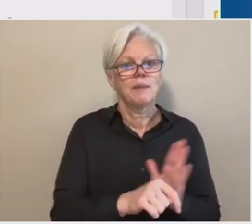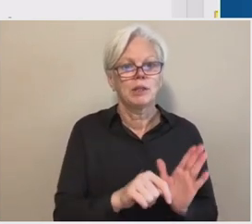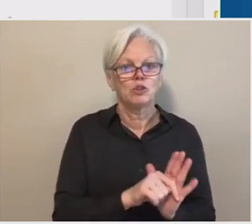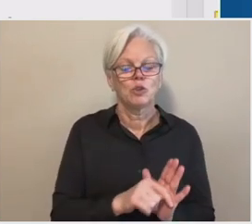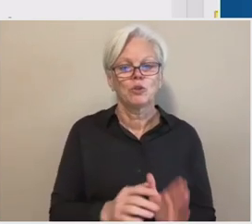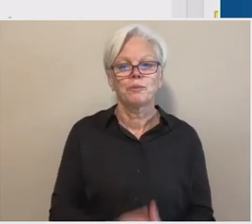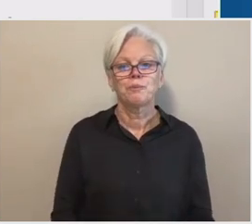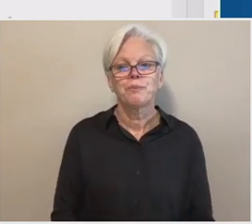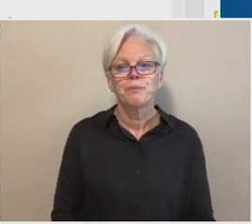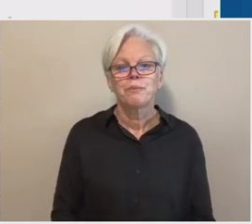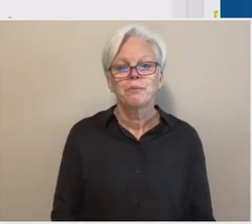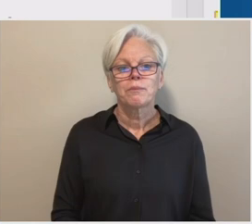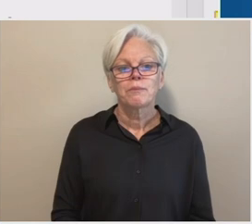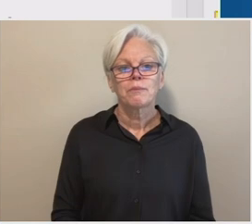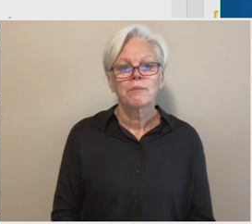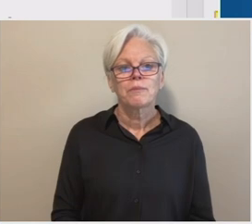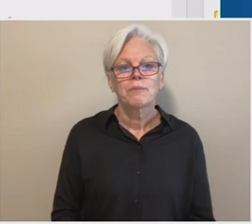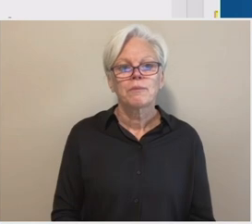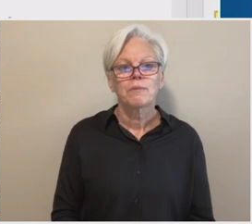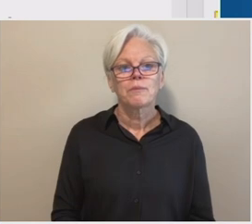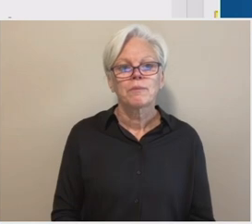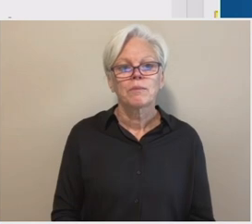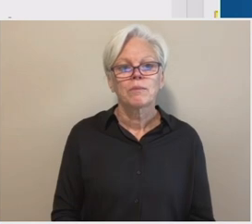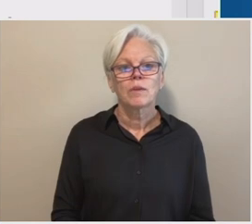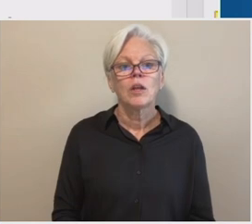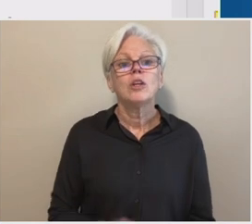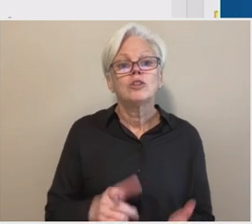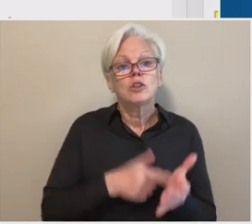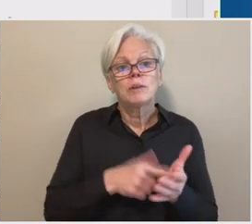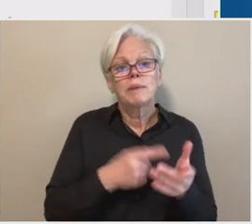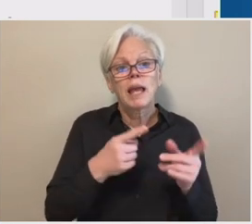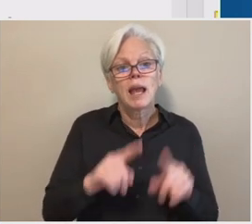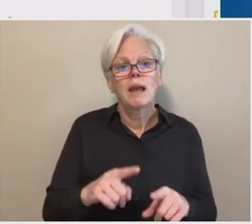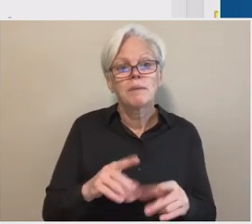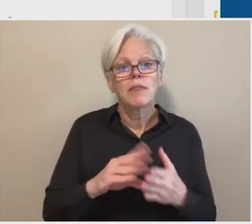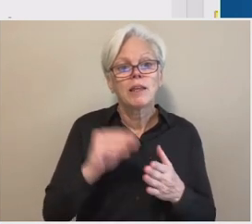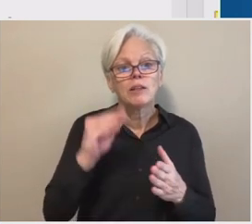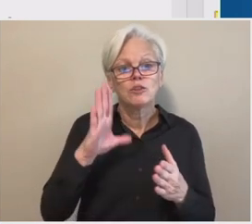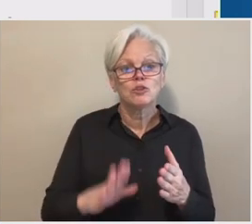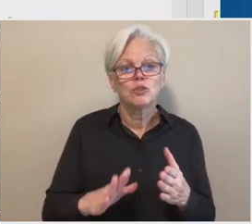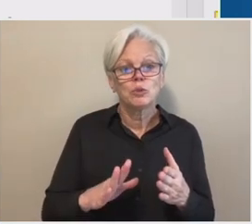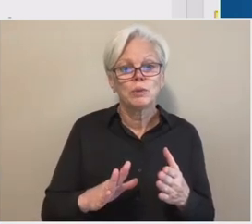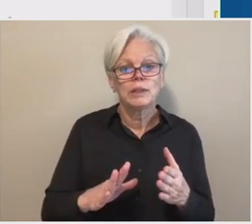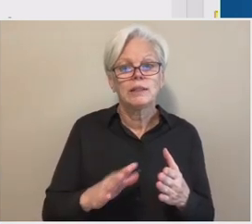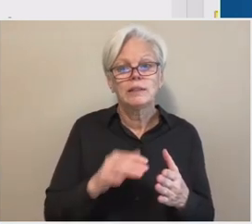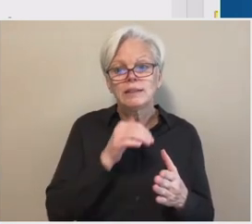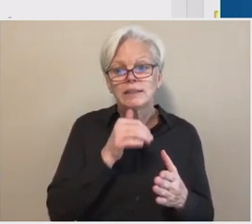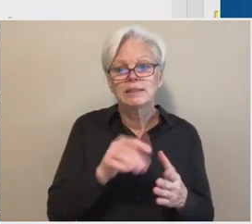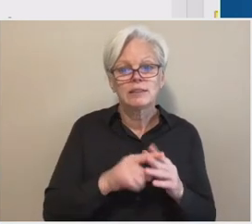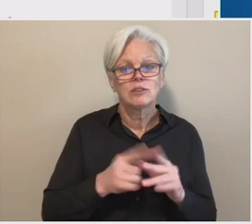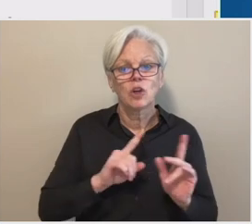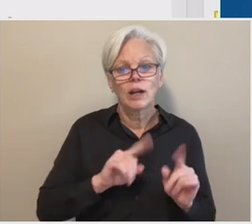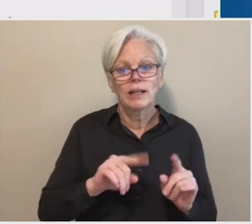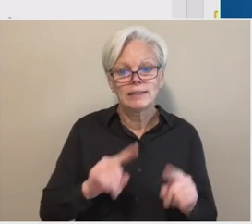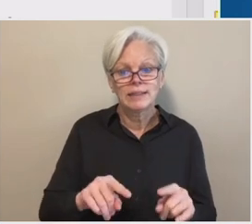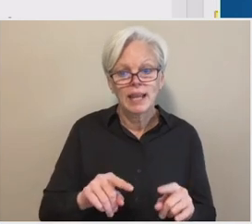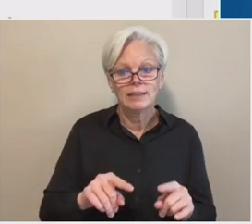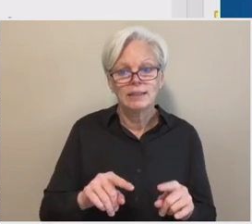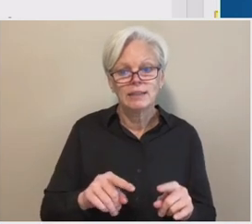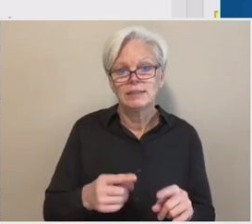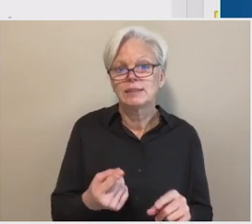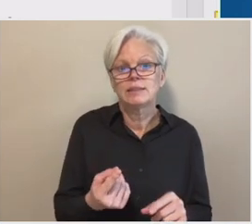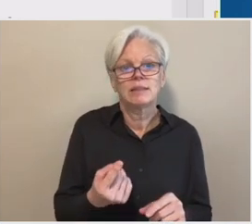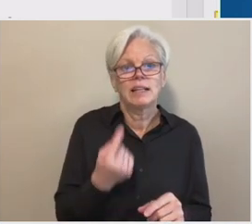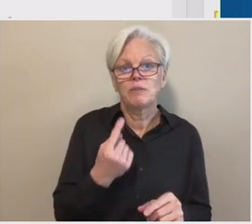Uh, so when this happens, it does sometimes happen that the student, for whatever reason, fails to actually start attendance in even one class at the